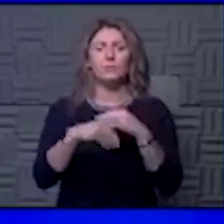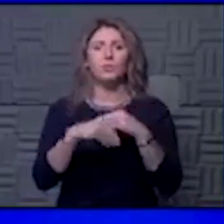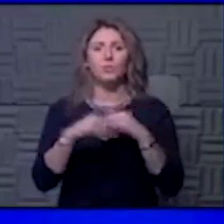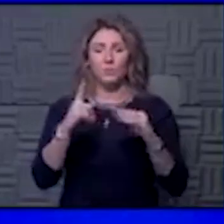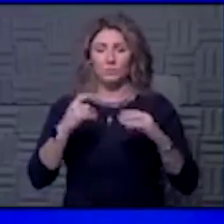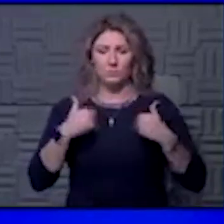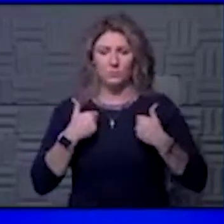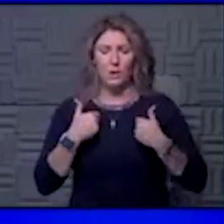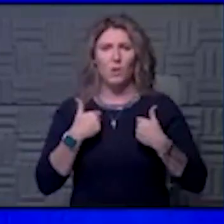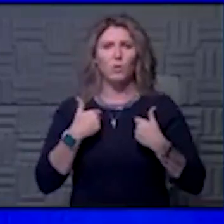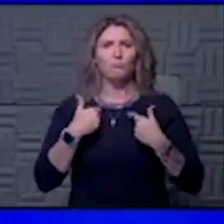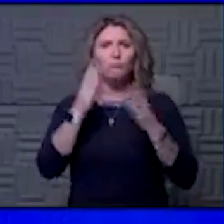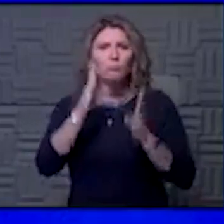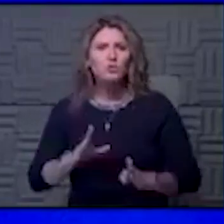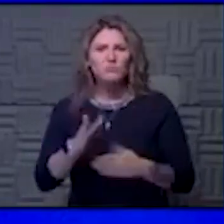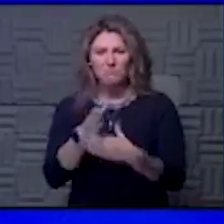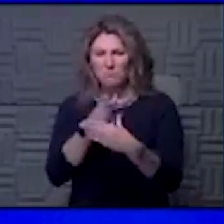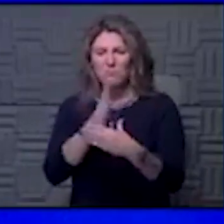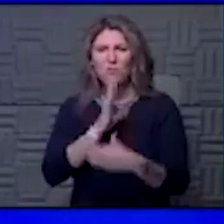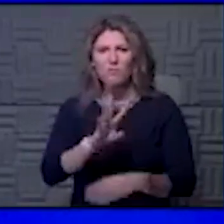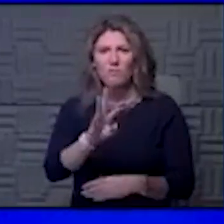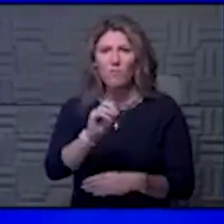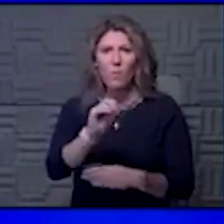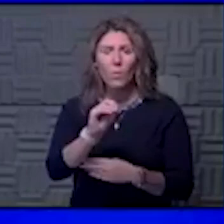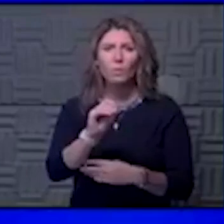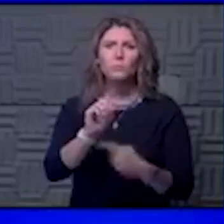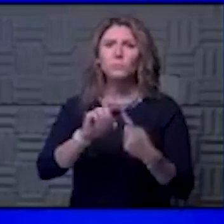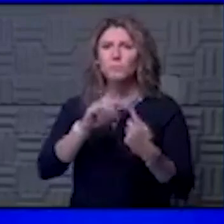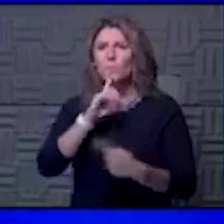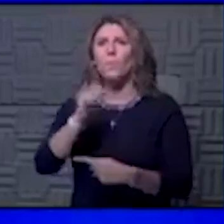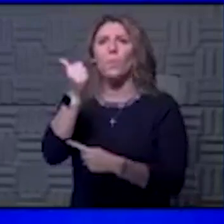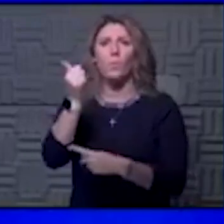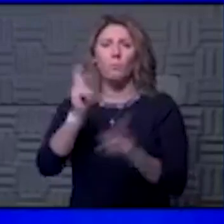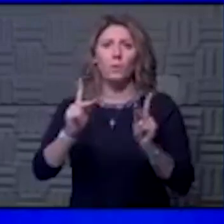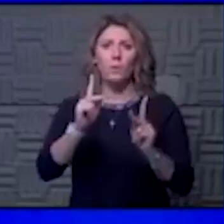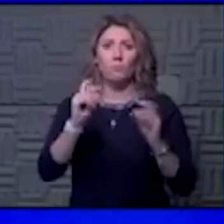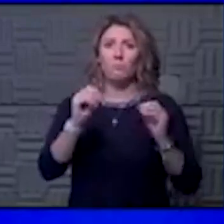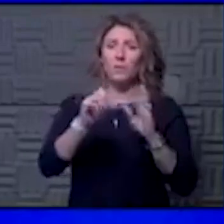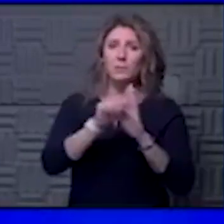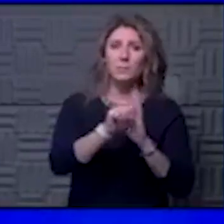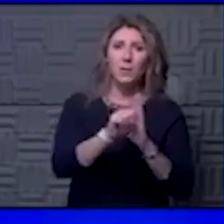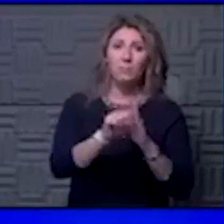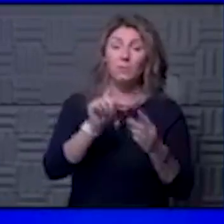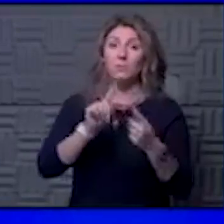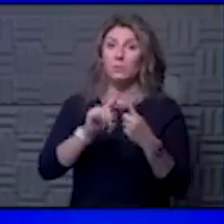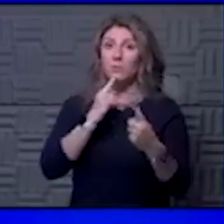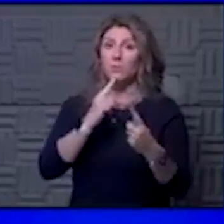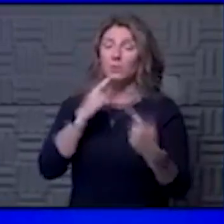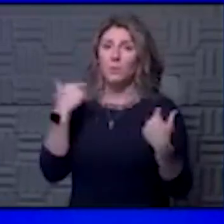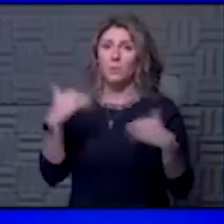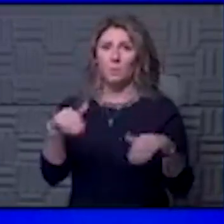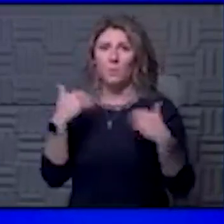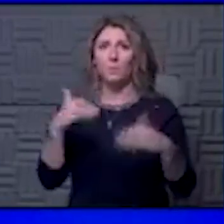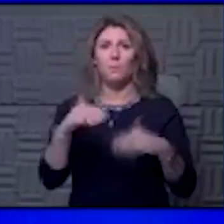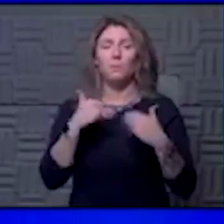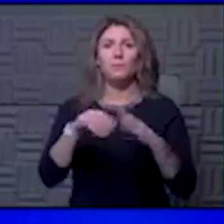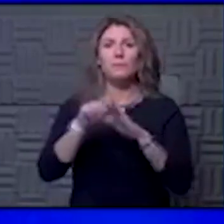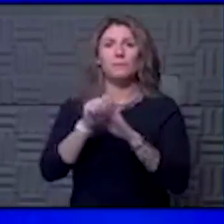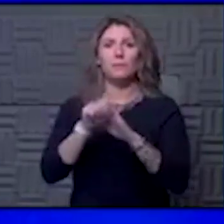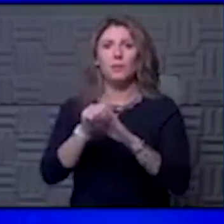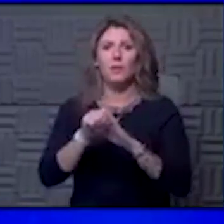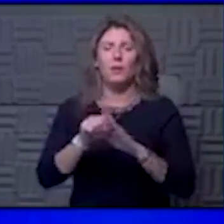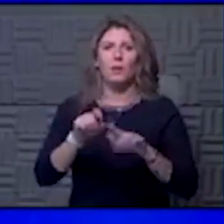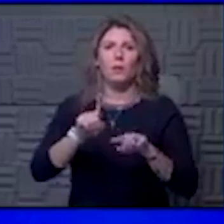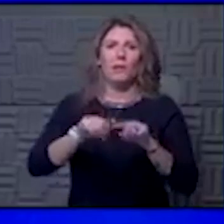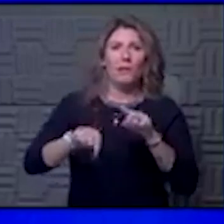person, mid-40s to older people, asymptomatic to significant symptoms of shortness of breath and cough and fevers